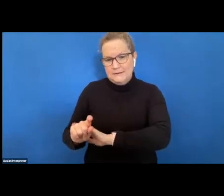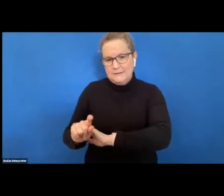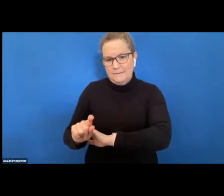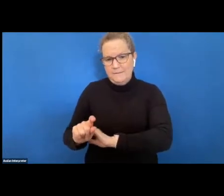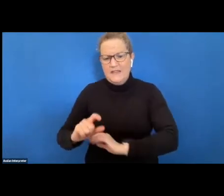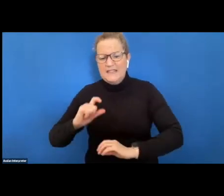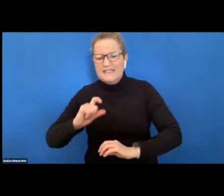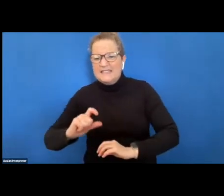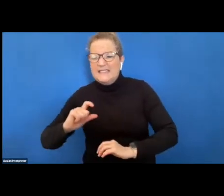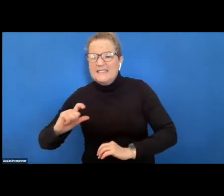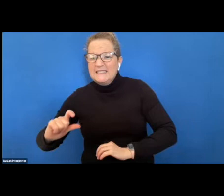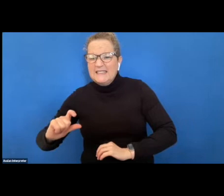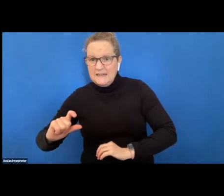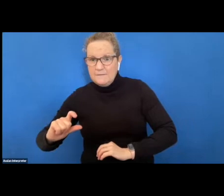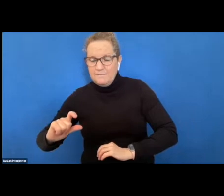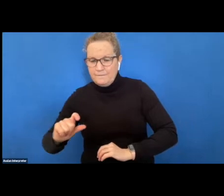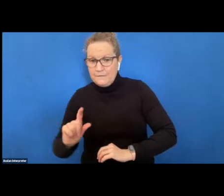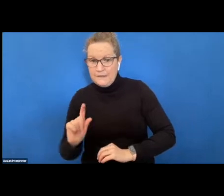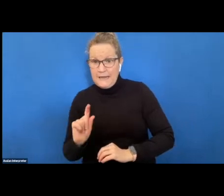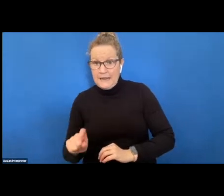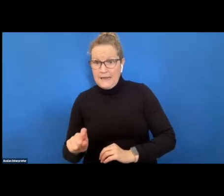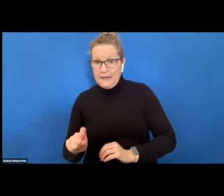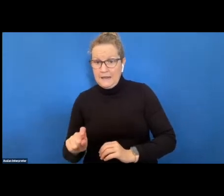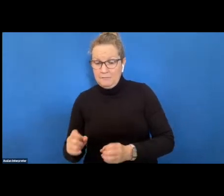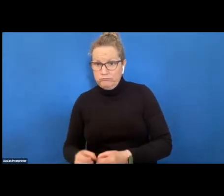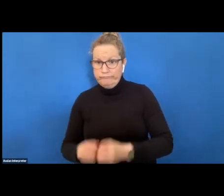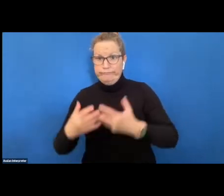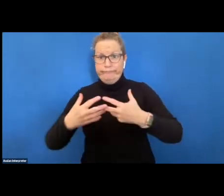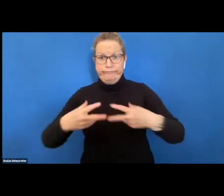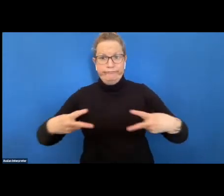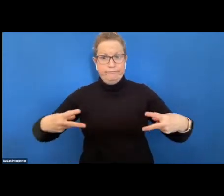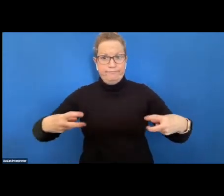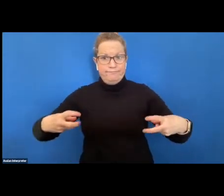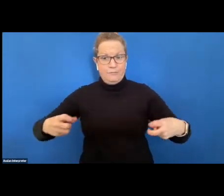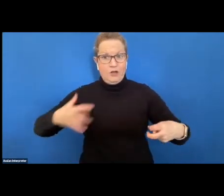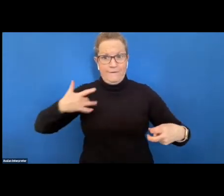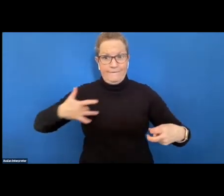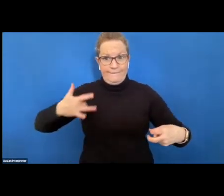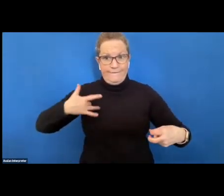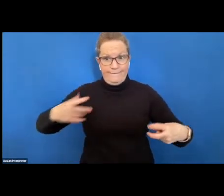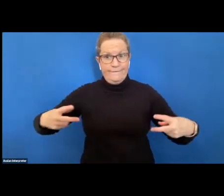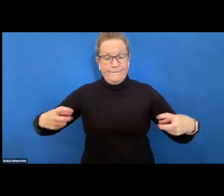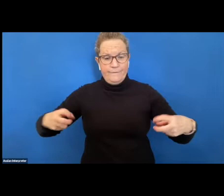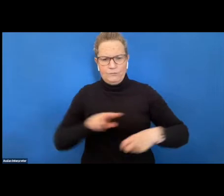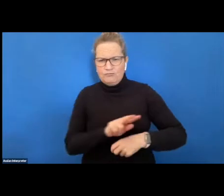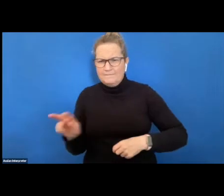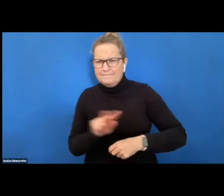cc uh if you click on that you actually get a little live transcript uh so you get closed captions of what's being said appearing